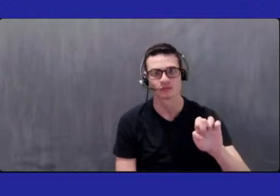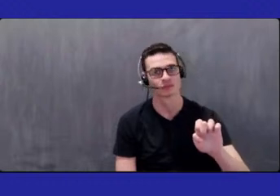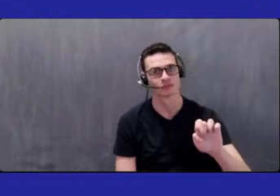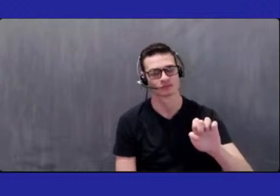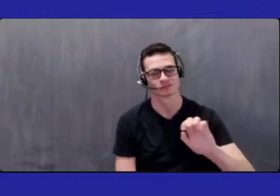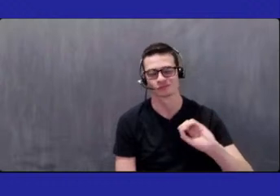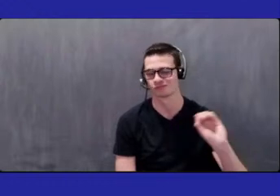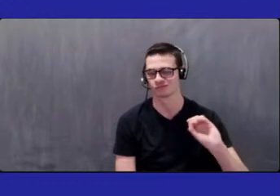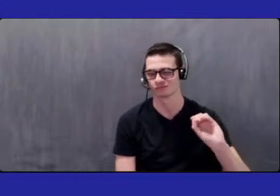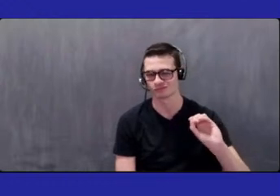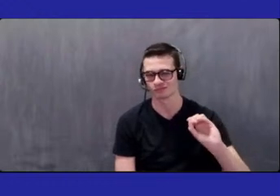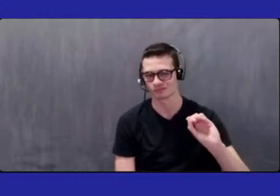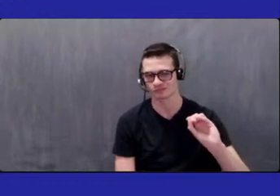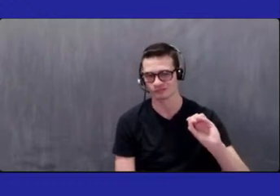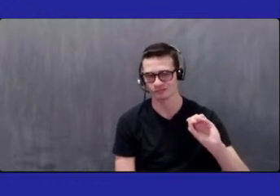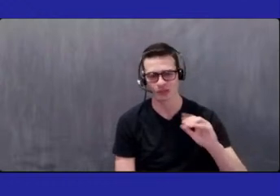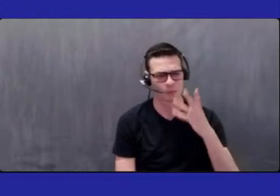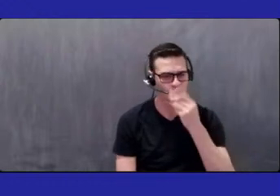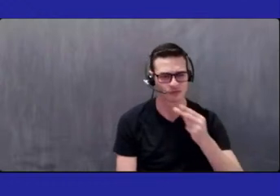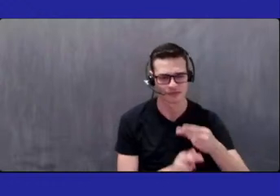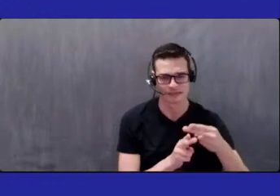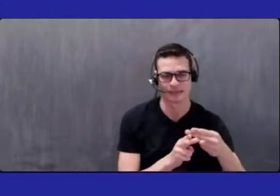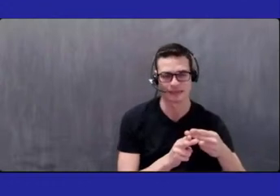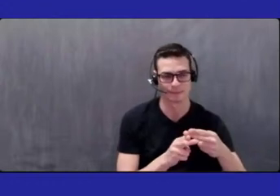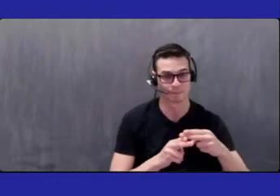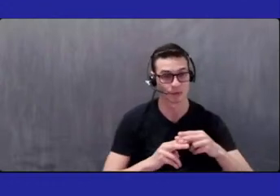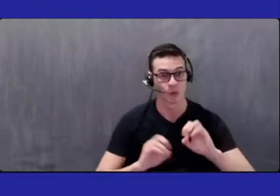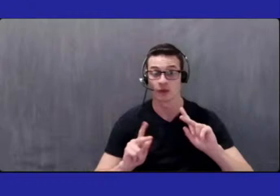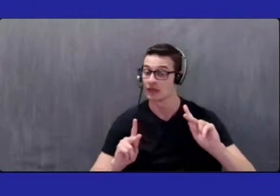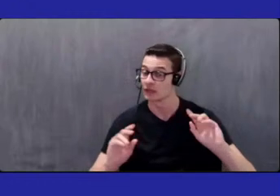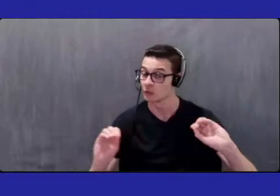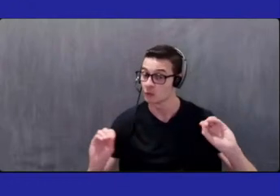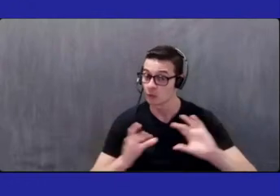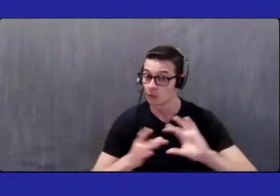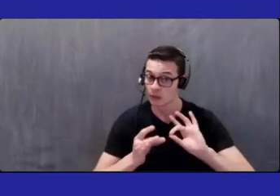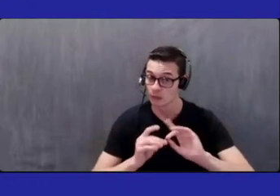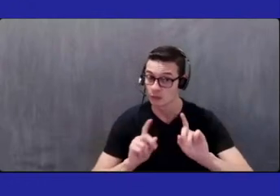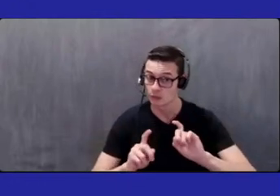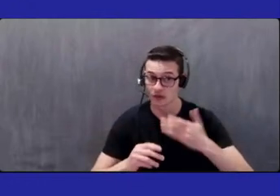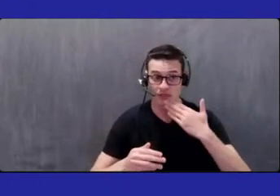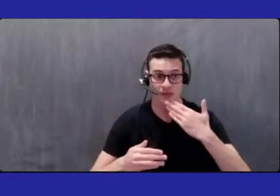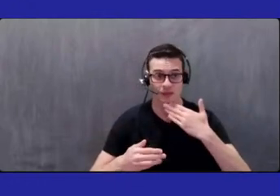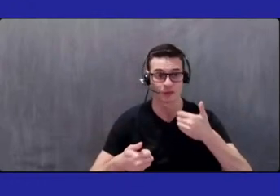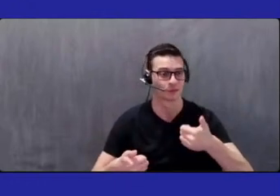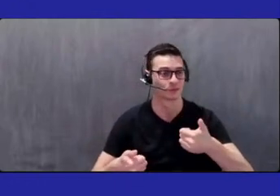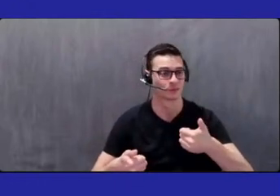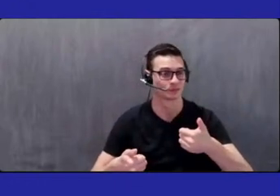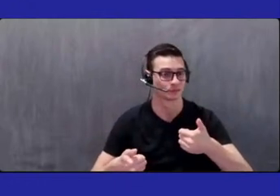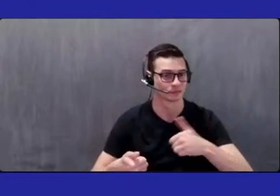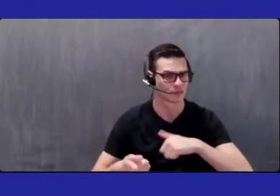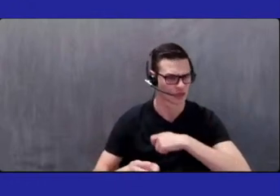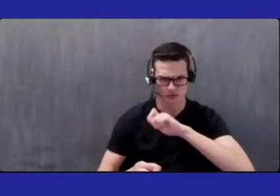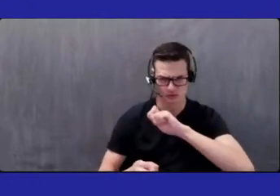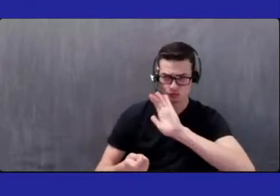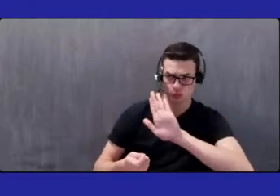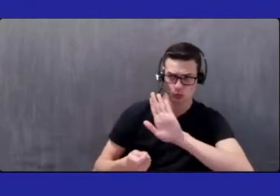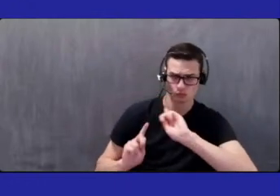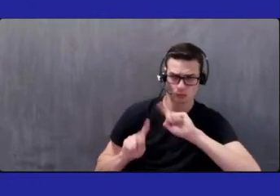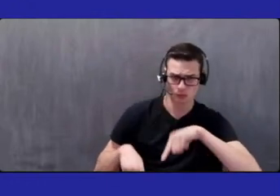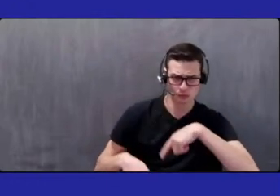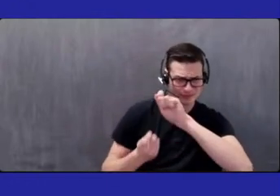Hearing none, I just want to say thank you for that detailed report.